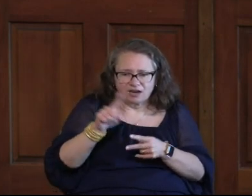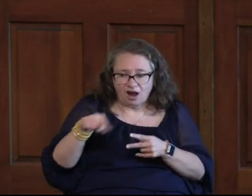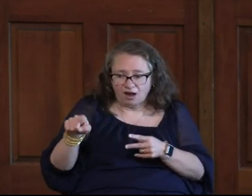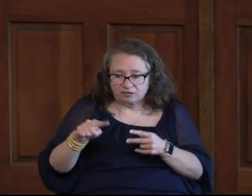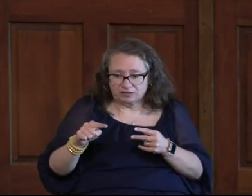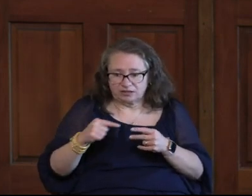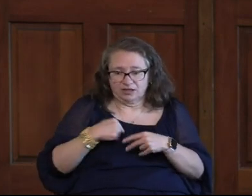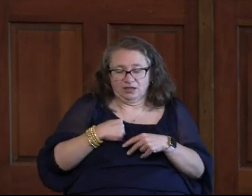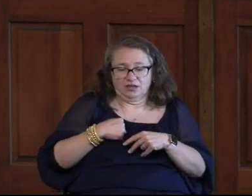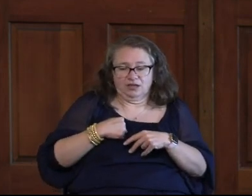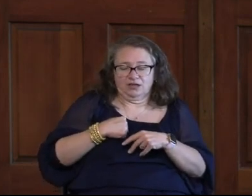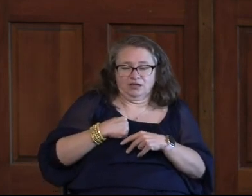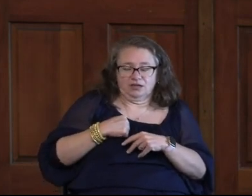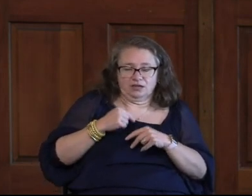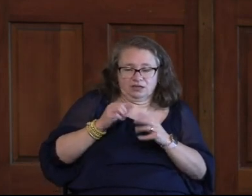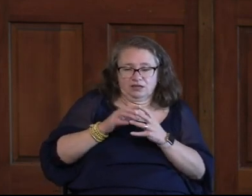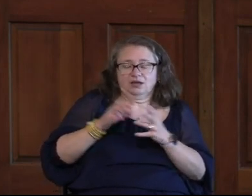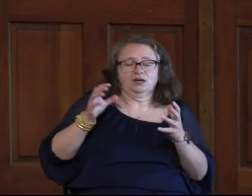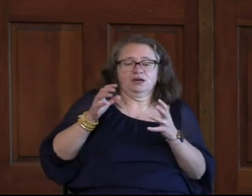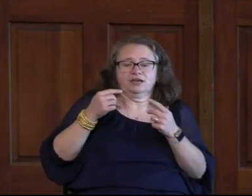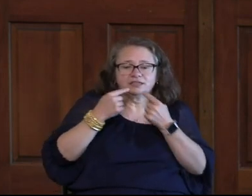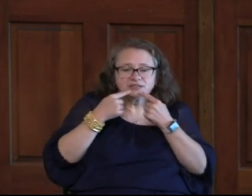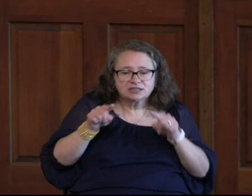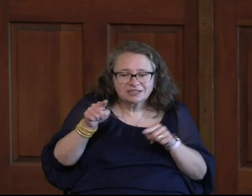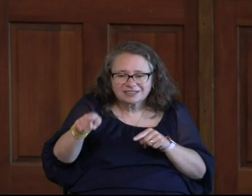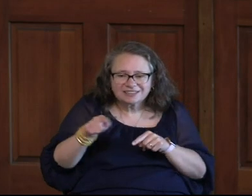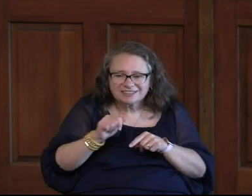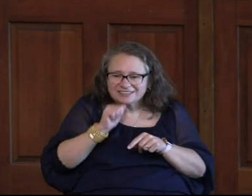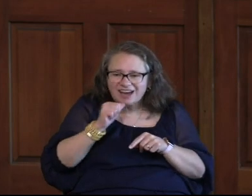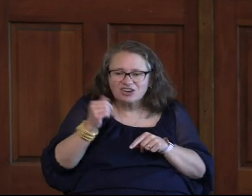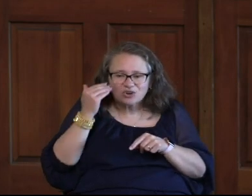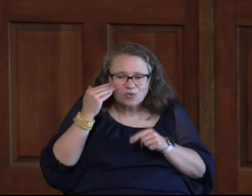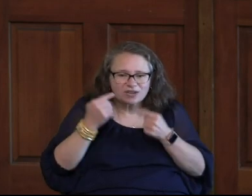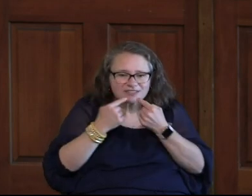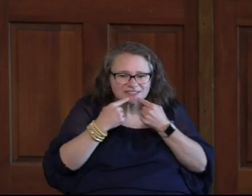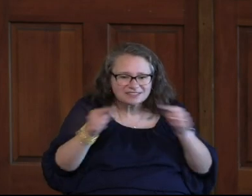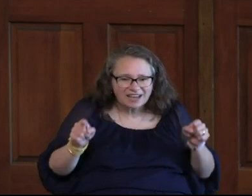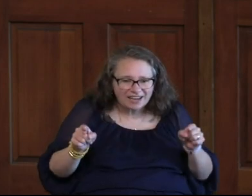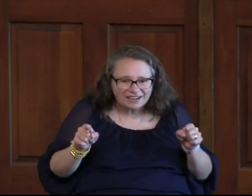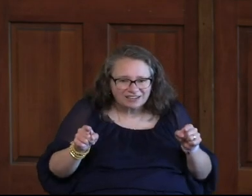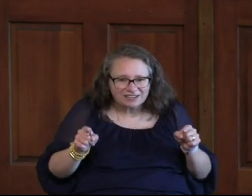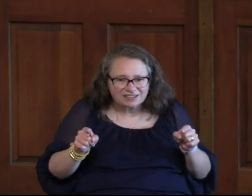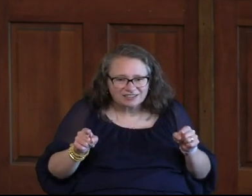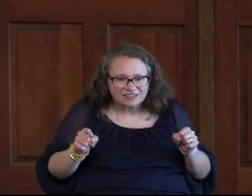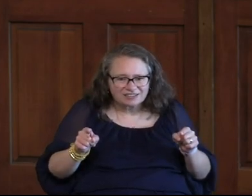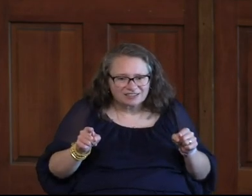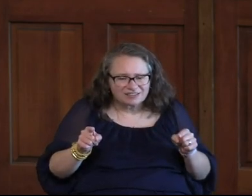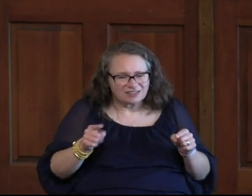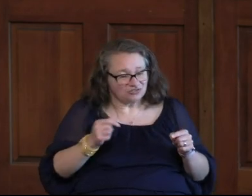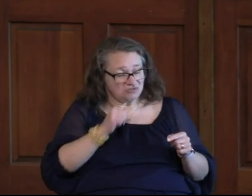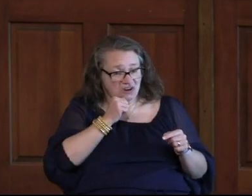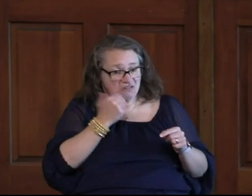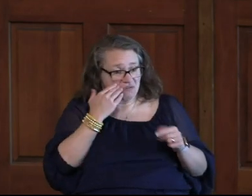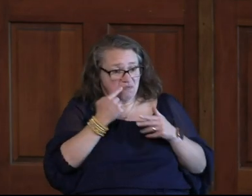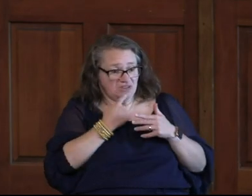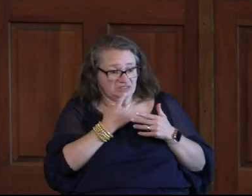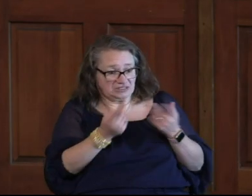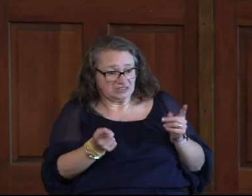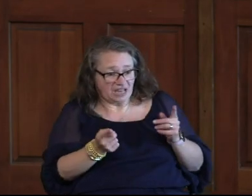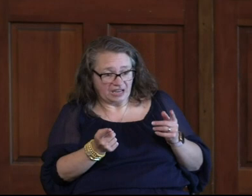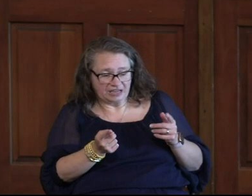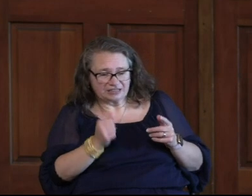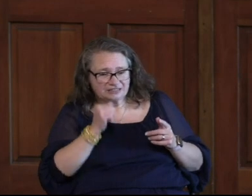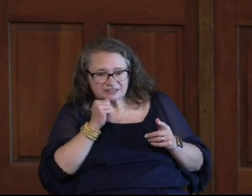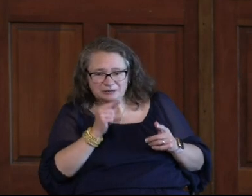Minds And Peter It Says In This Text He Doesn't Know What To Say Now You Tell Me When You Don't Know What To Say Don't